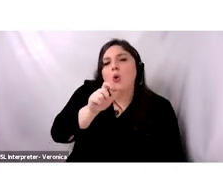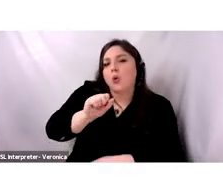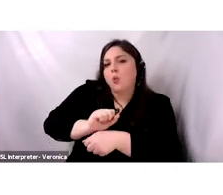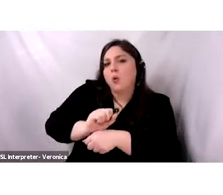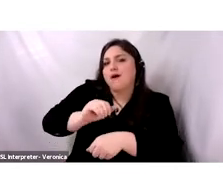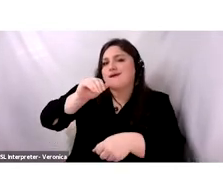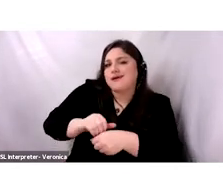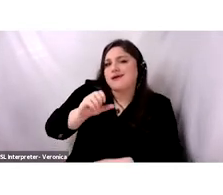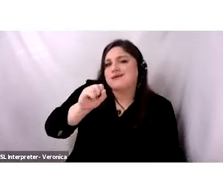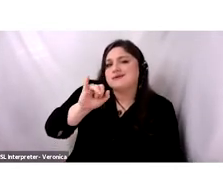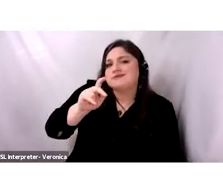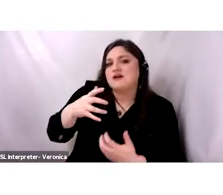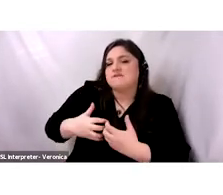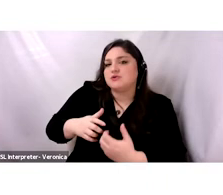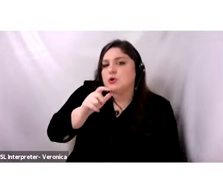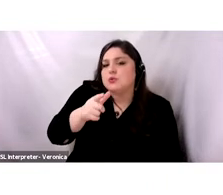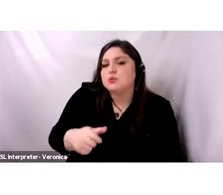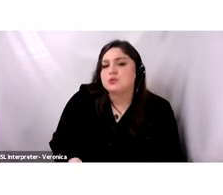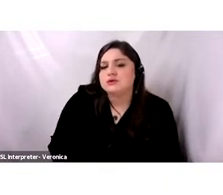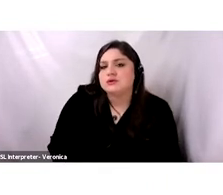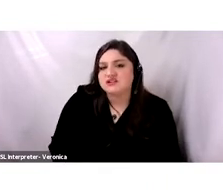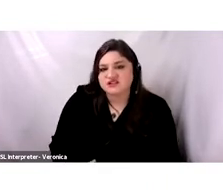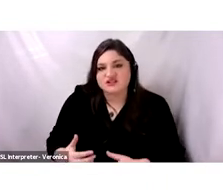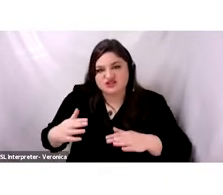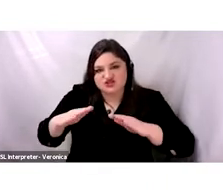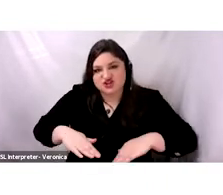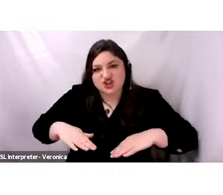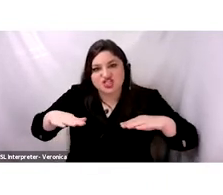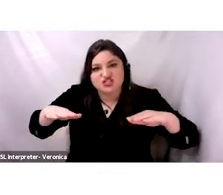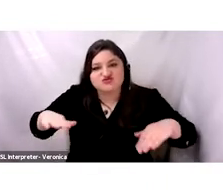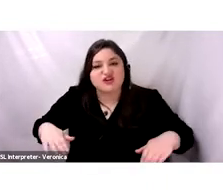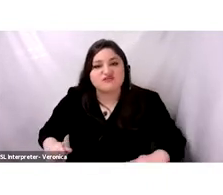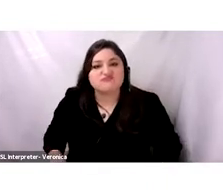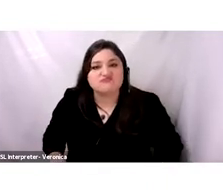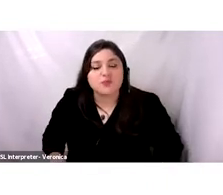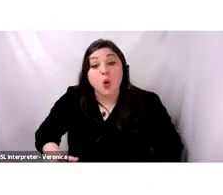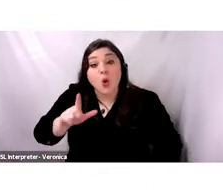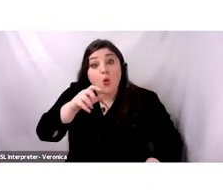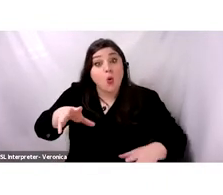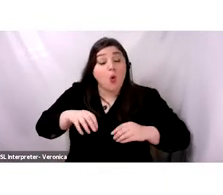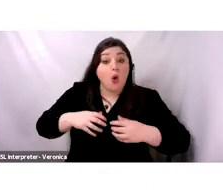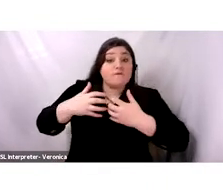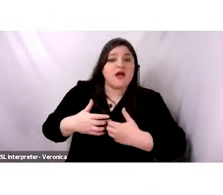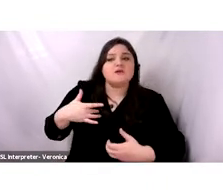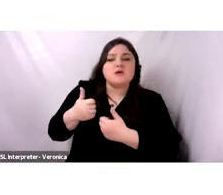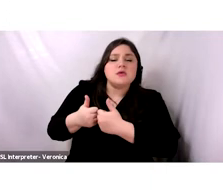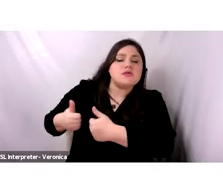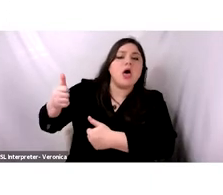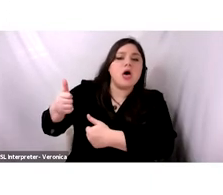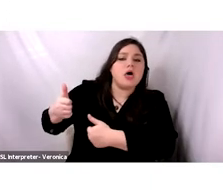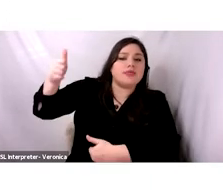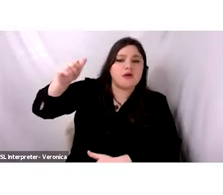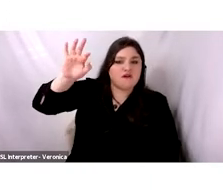at the silk factory, mostly owned by French industrialists or local bourgeois linked to them. And what the narrative never